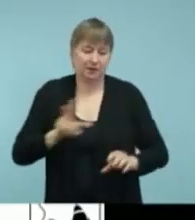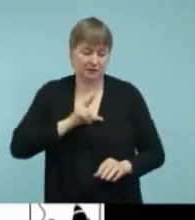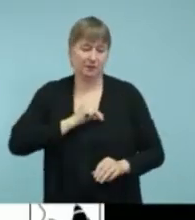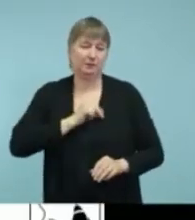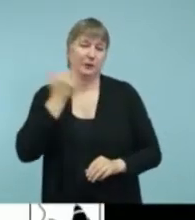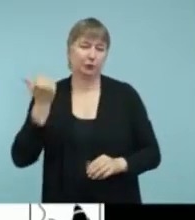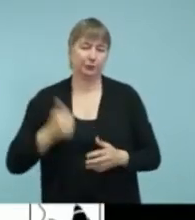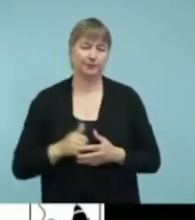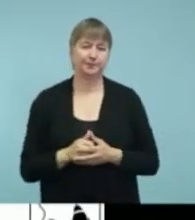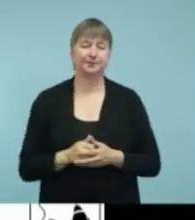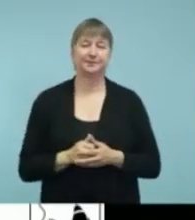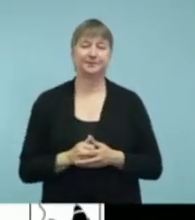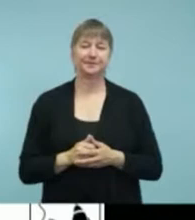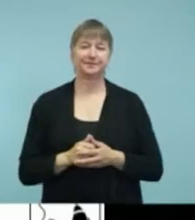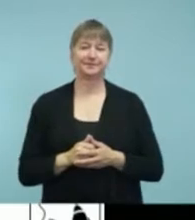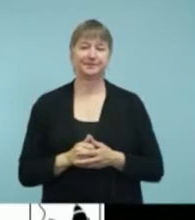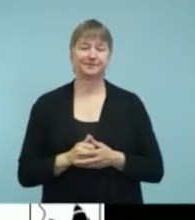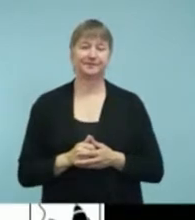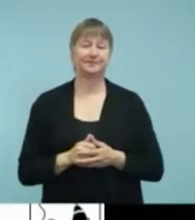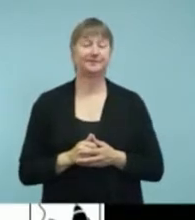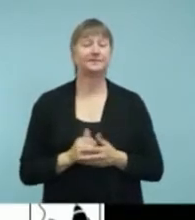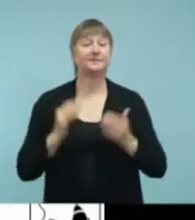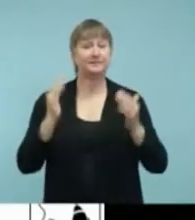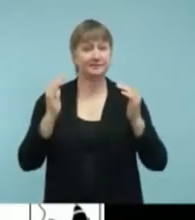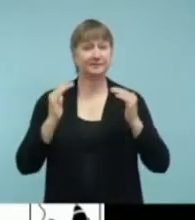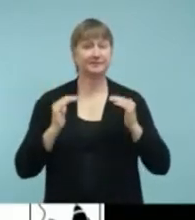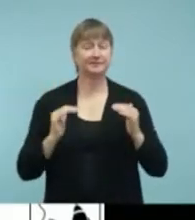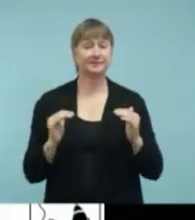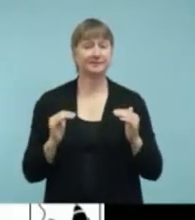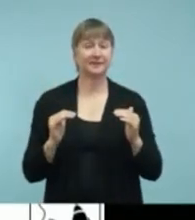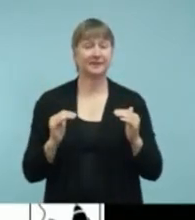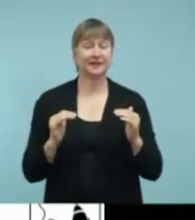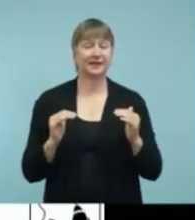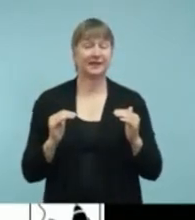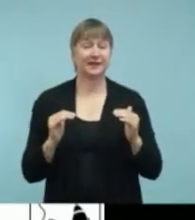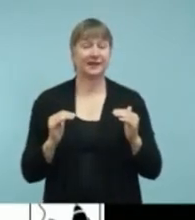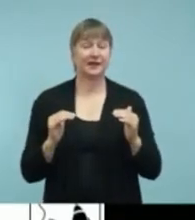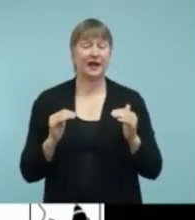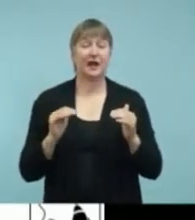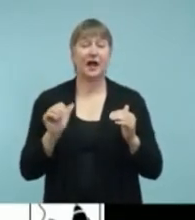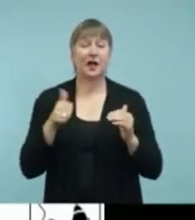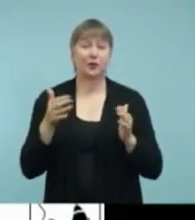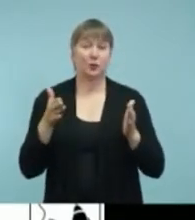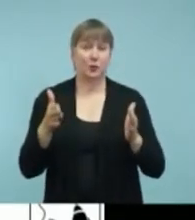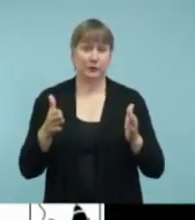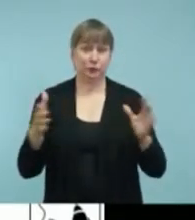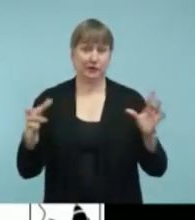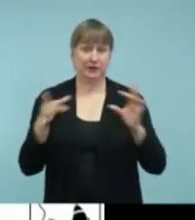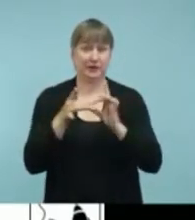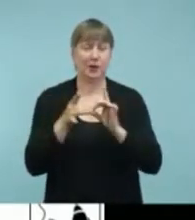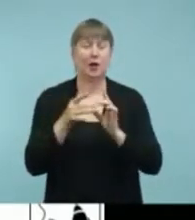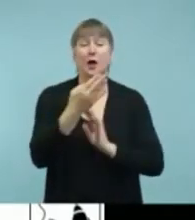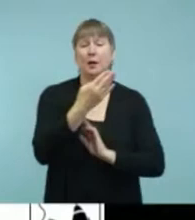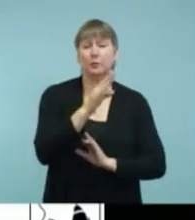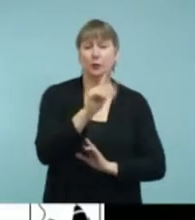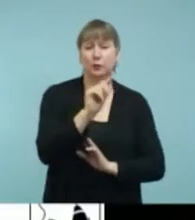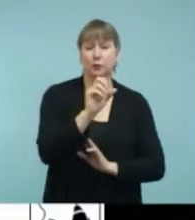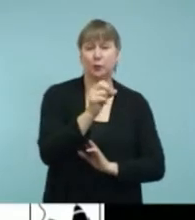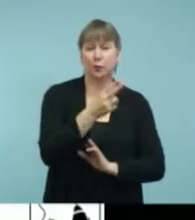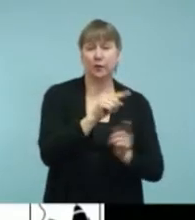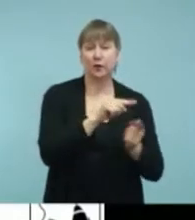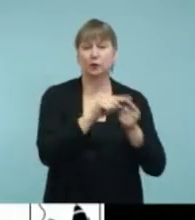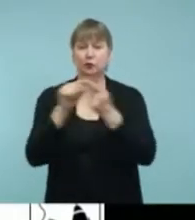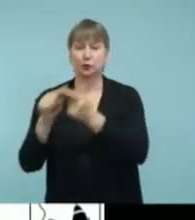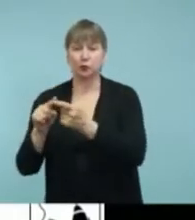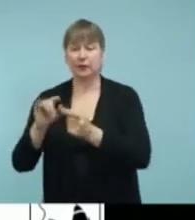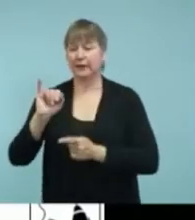And so another way that we can connect is from a Bluetooth signal to an induction device. So let me